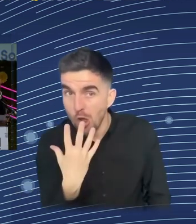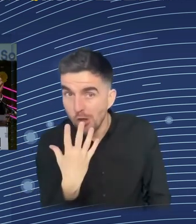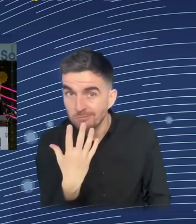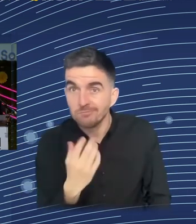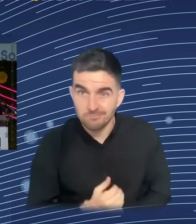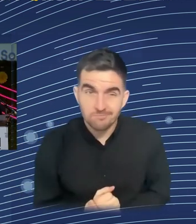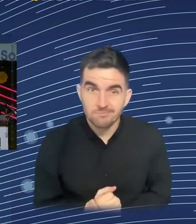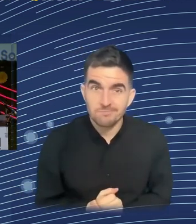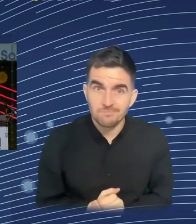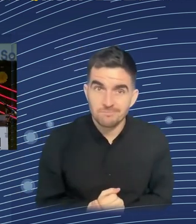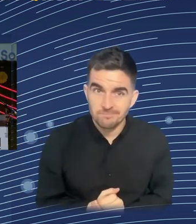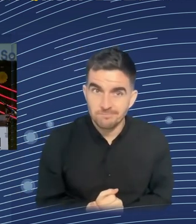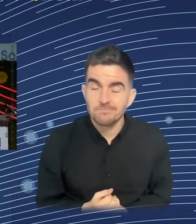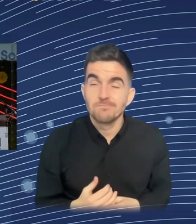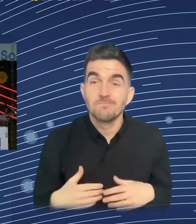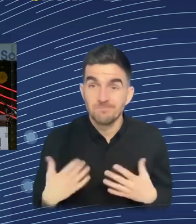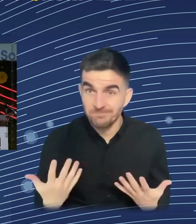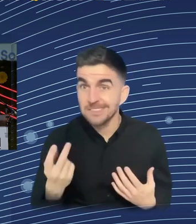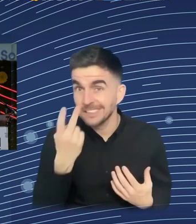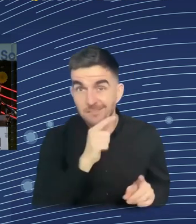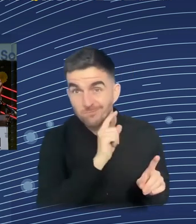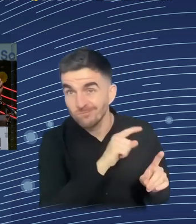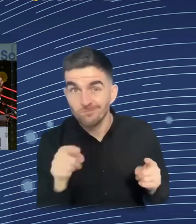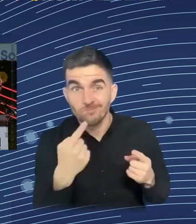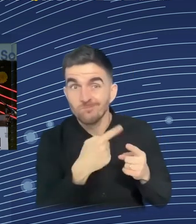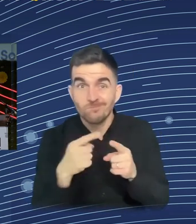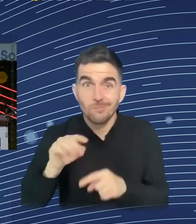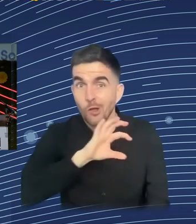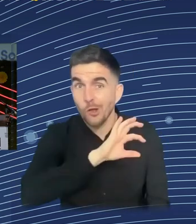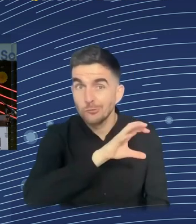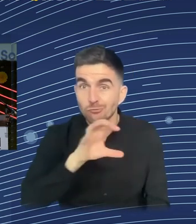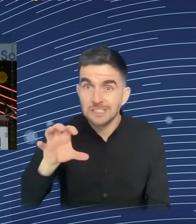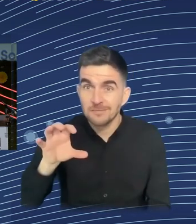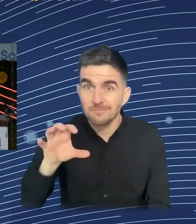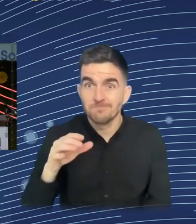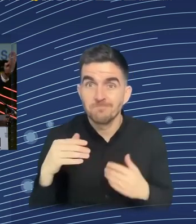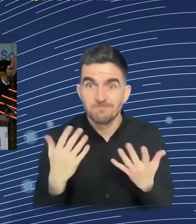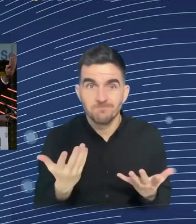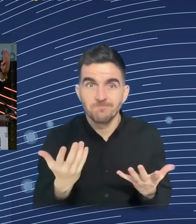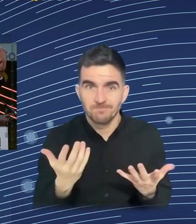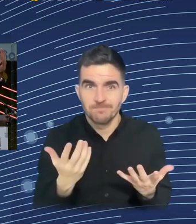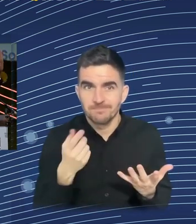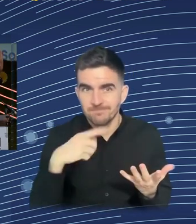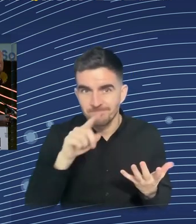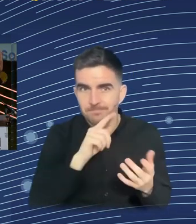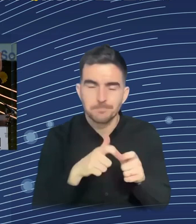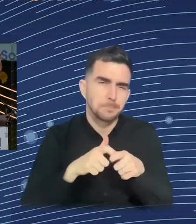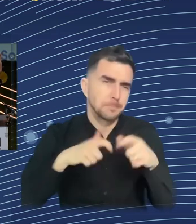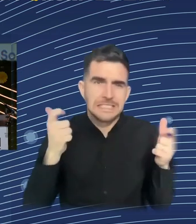the most successful manufacturing. The countries right at the end